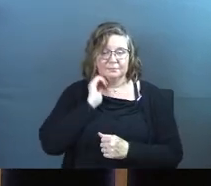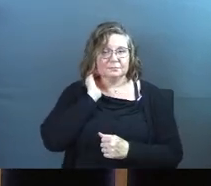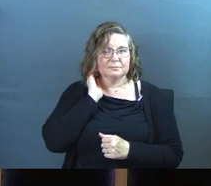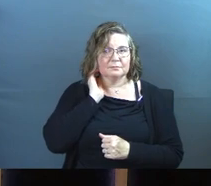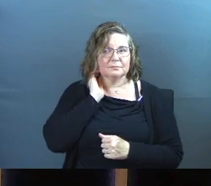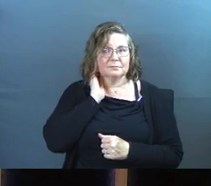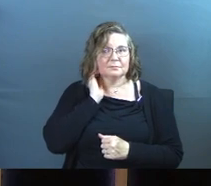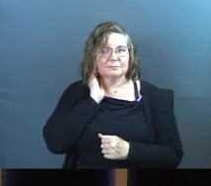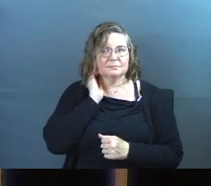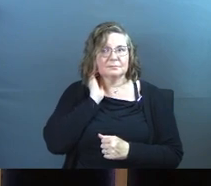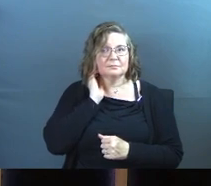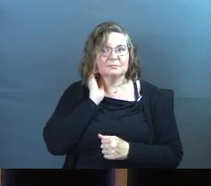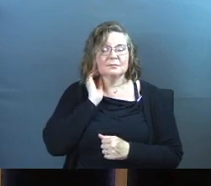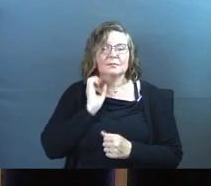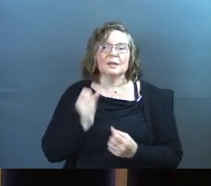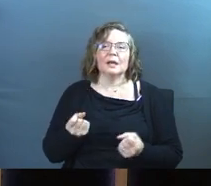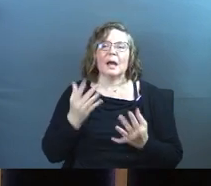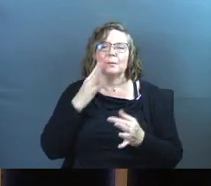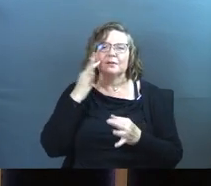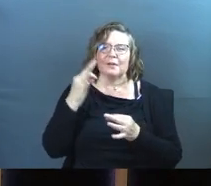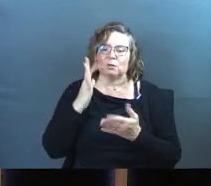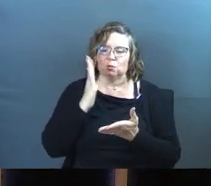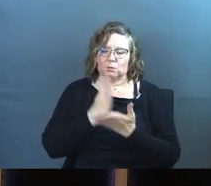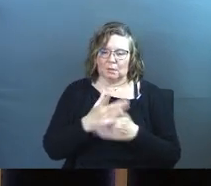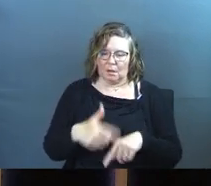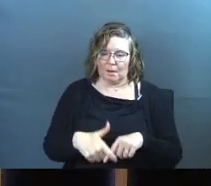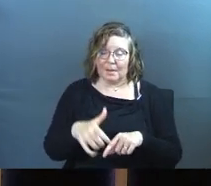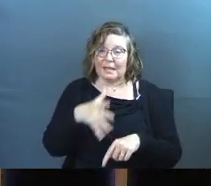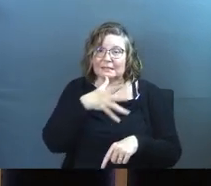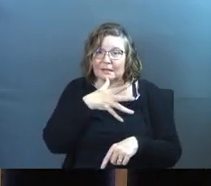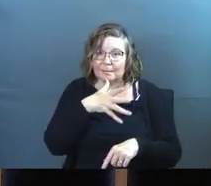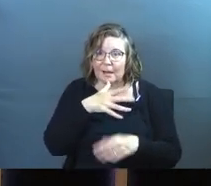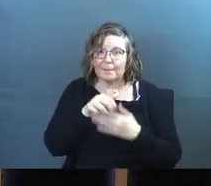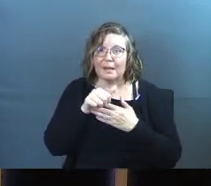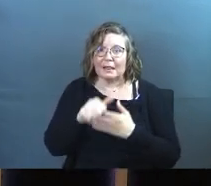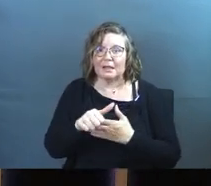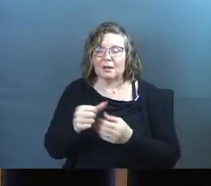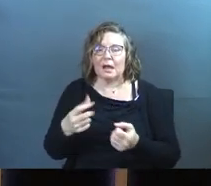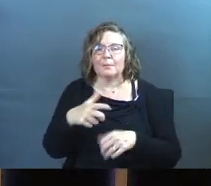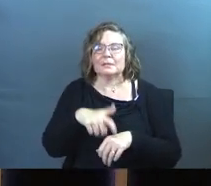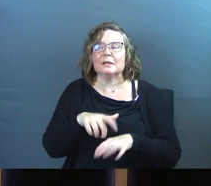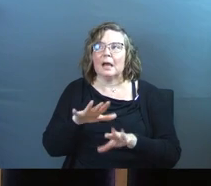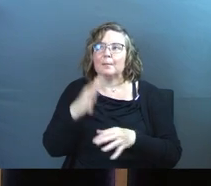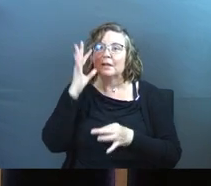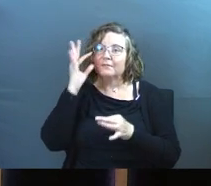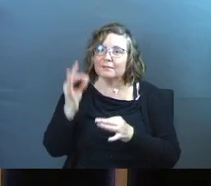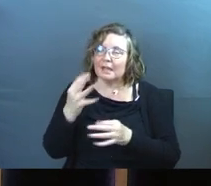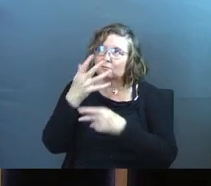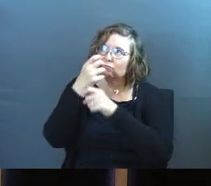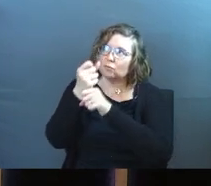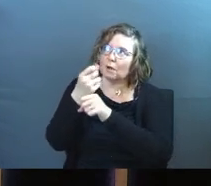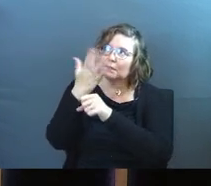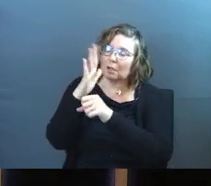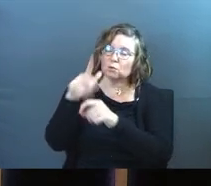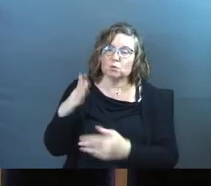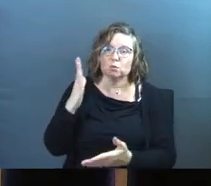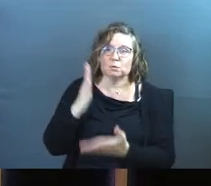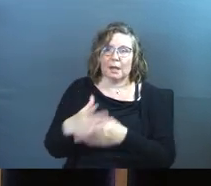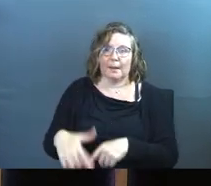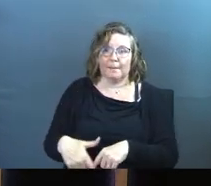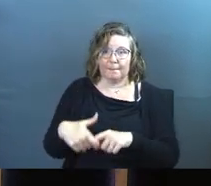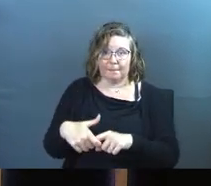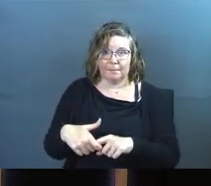How much faith in God does it take to stop? As a mom, as a leader, how much time does it, how much faith in God does it take to stop?